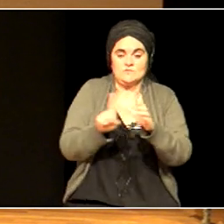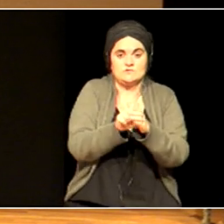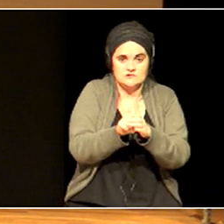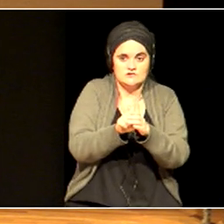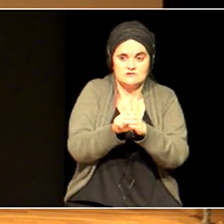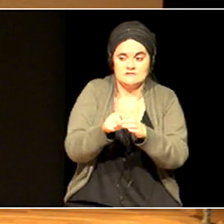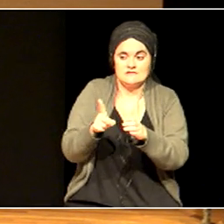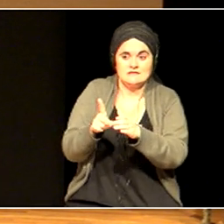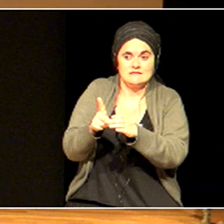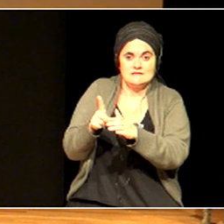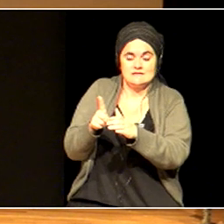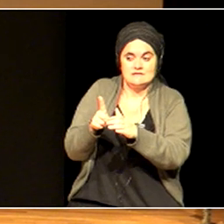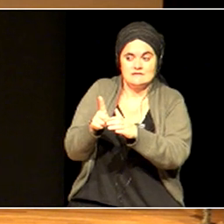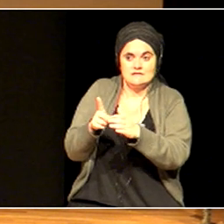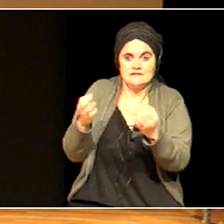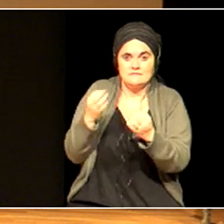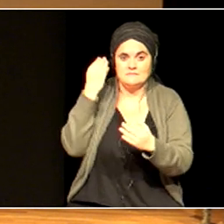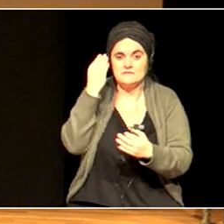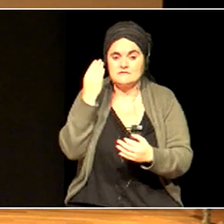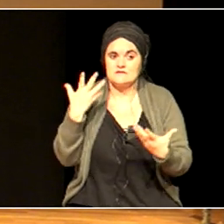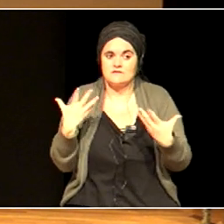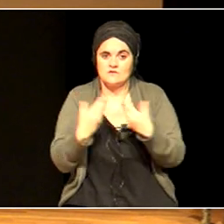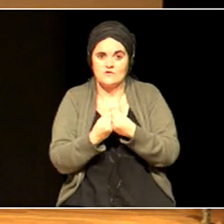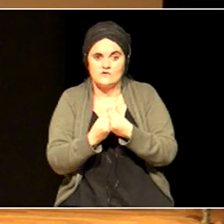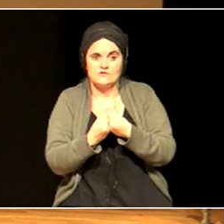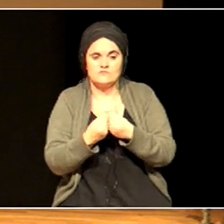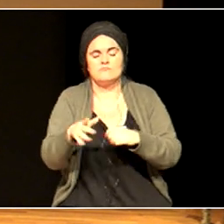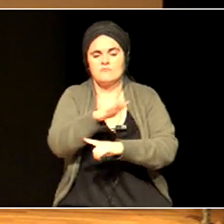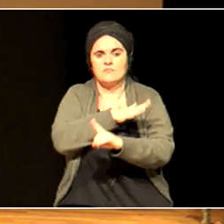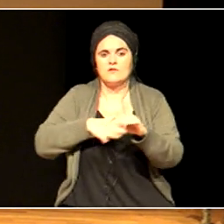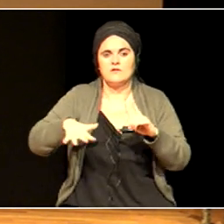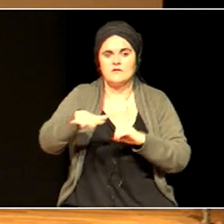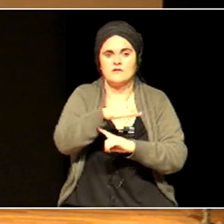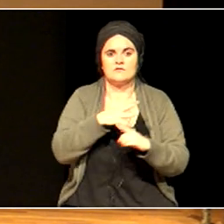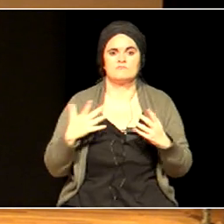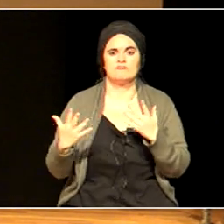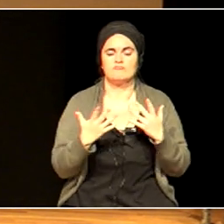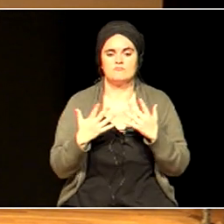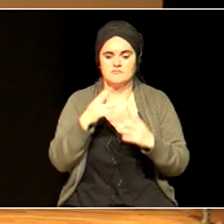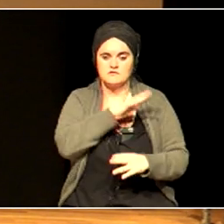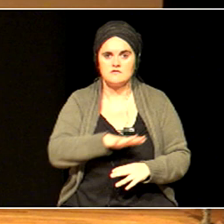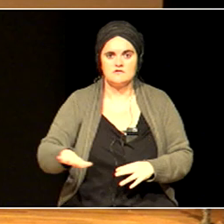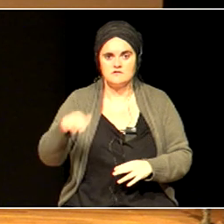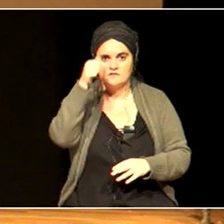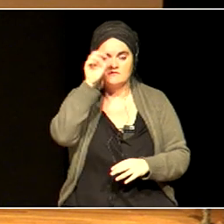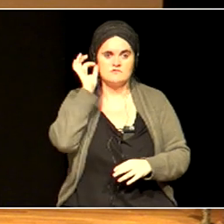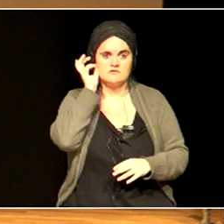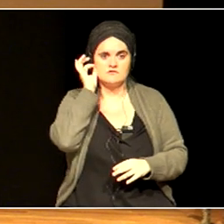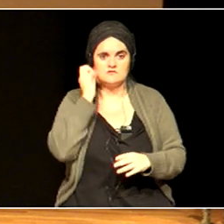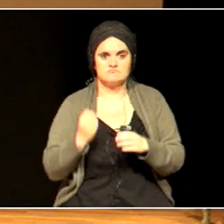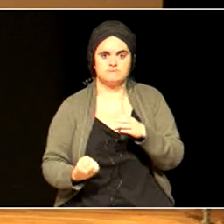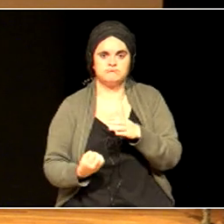environment in which children can flourish. How can we have inclusion if we